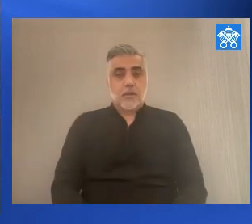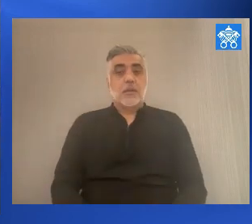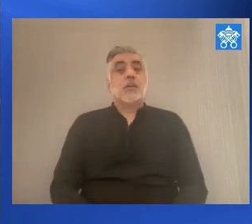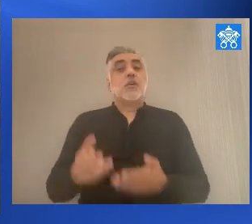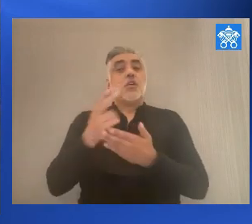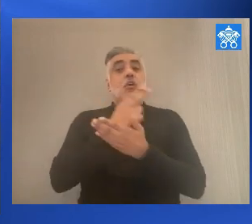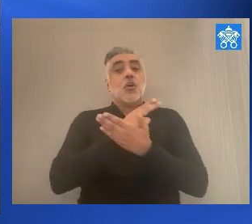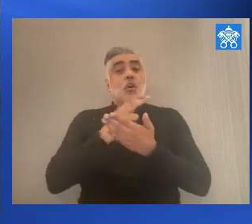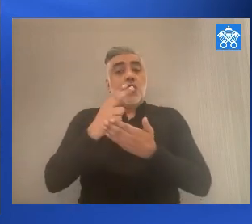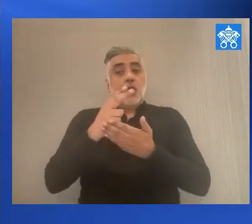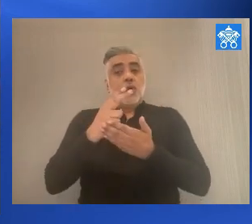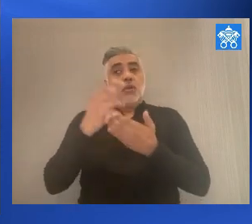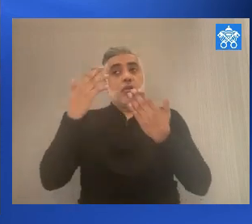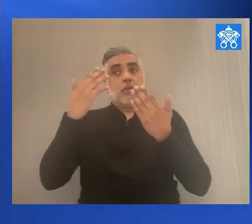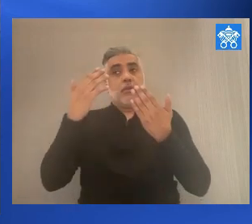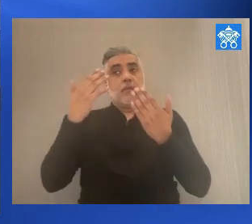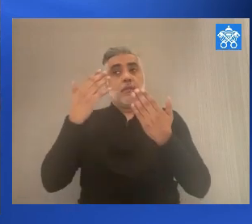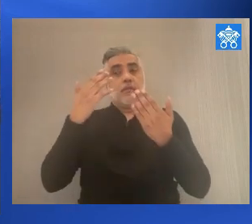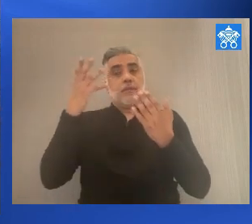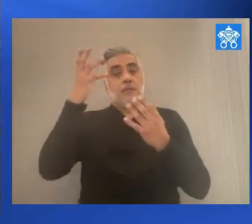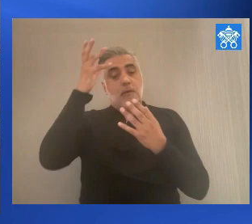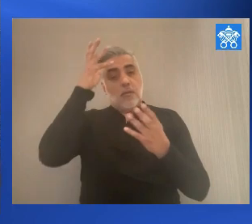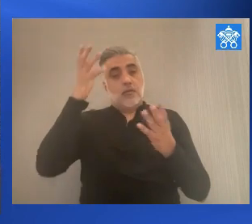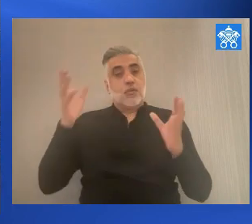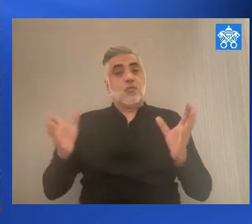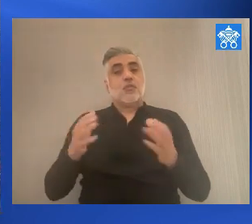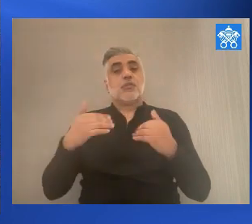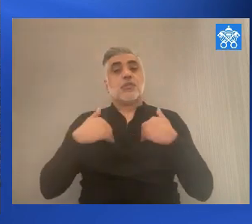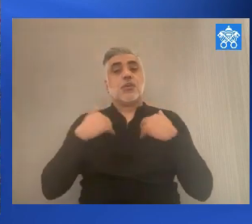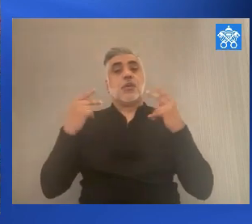The Holy Father encouraging the young people there to greet